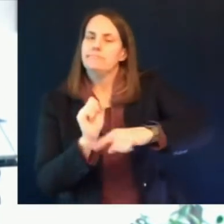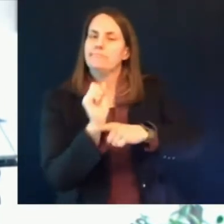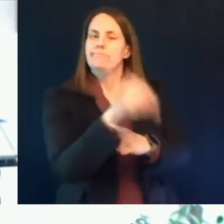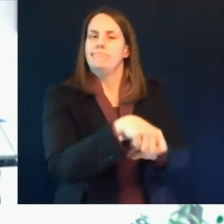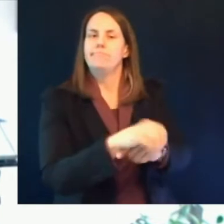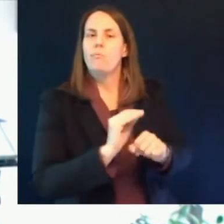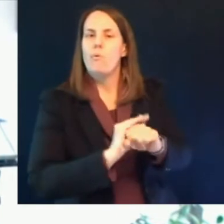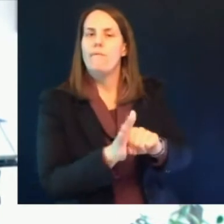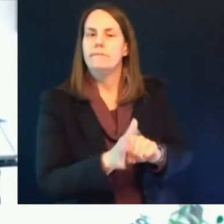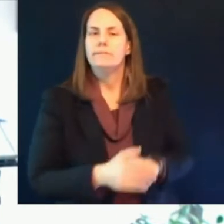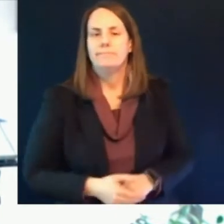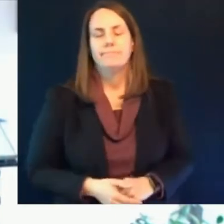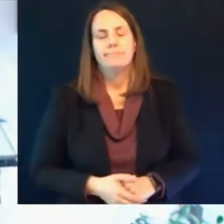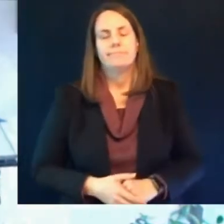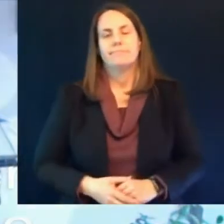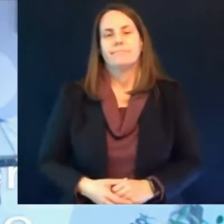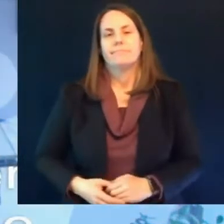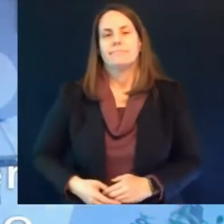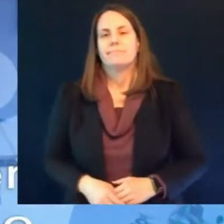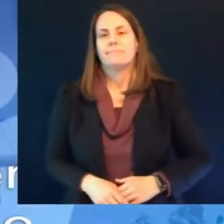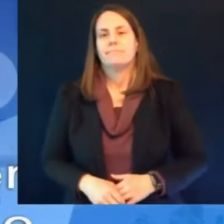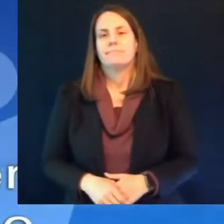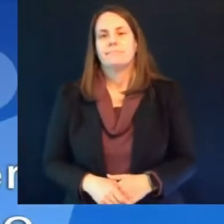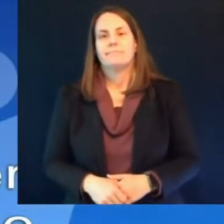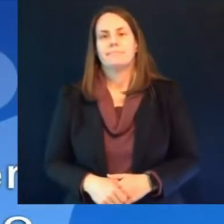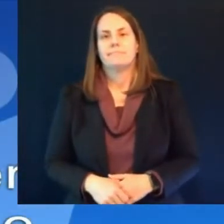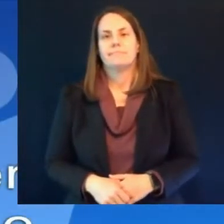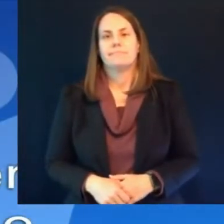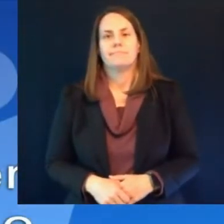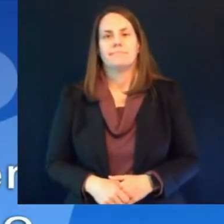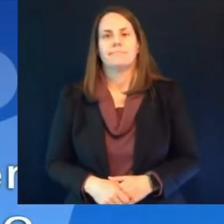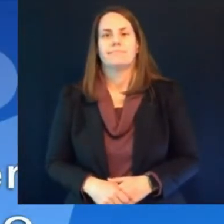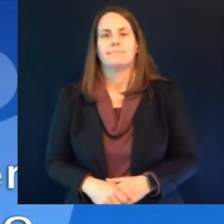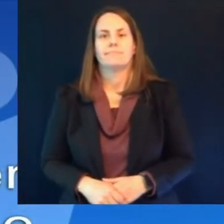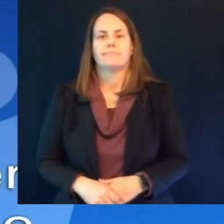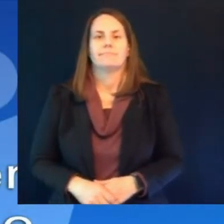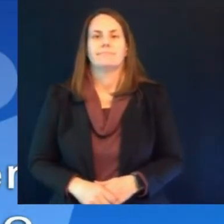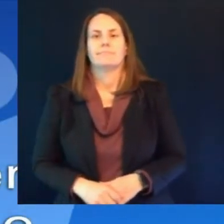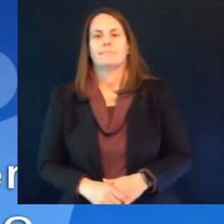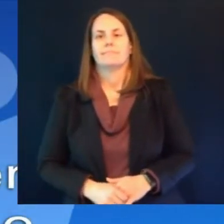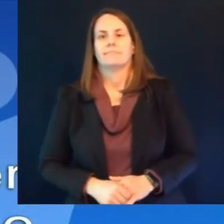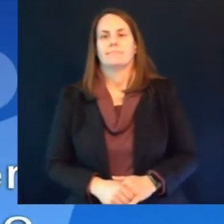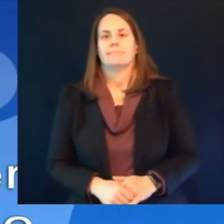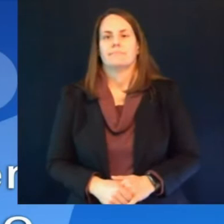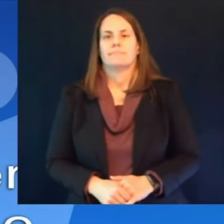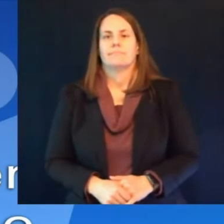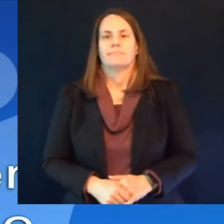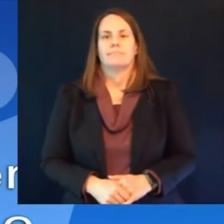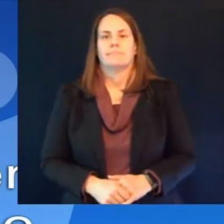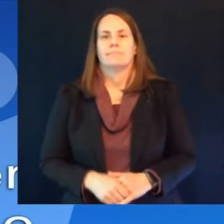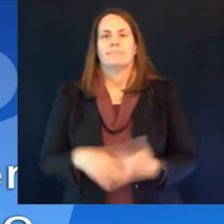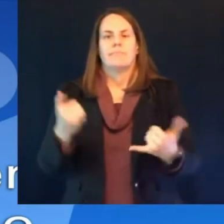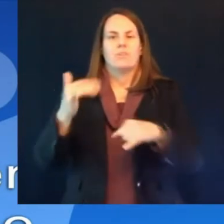thank you mark now to maddie heim from usa today network wisconsin maddie